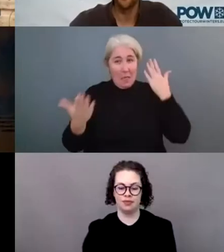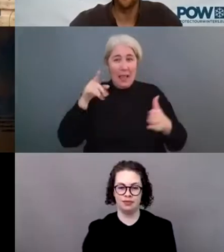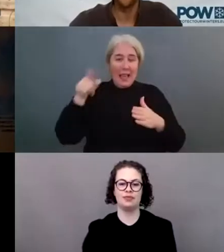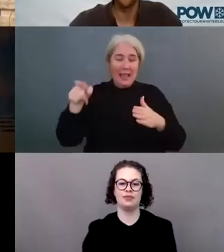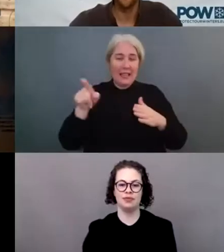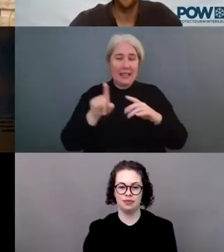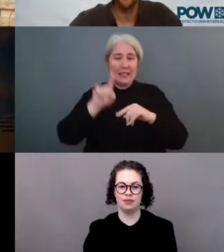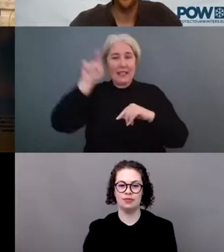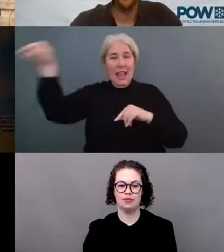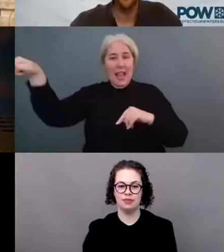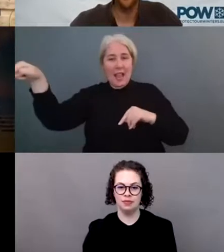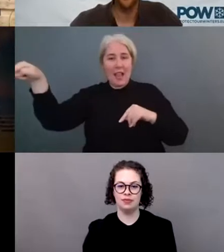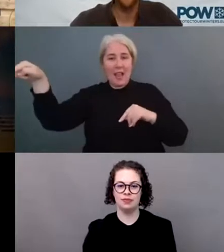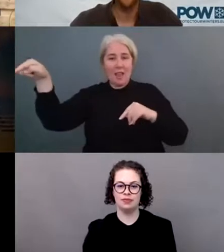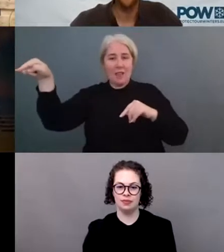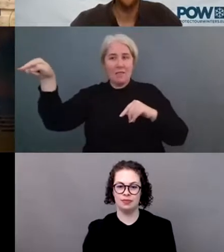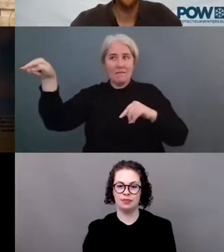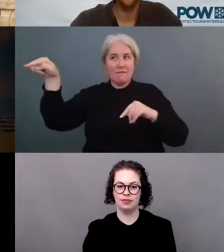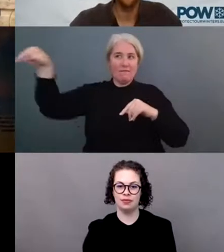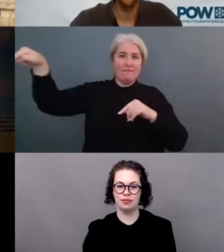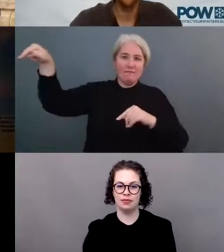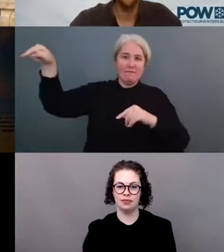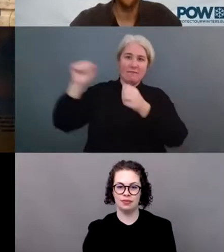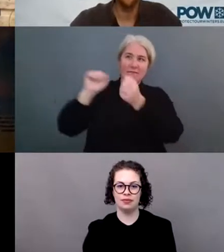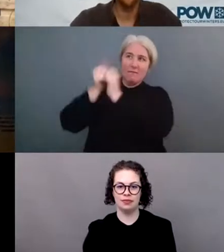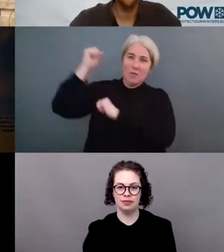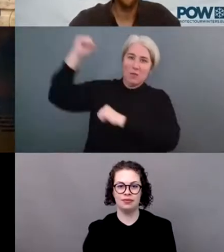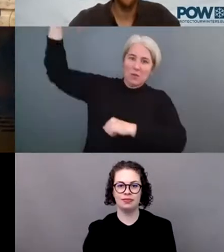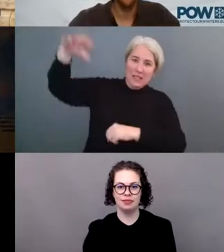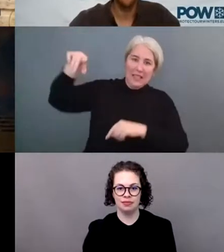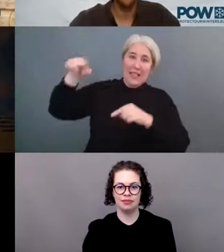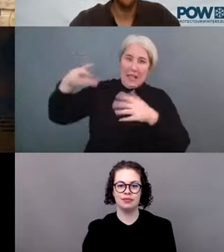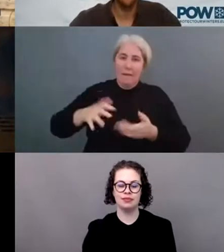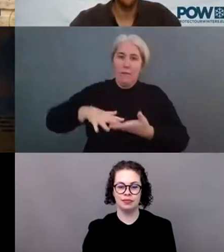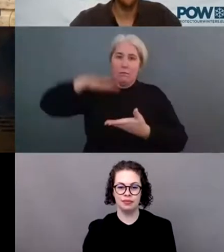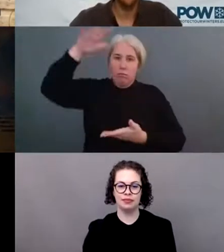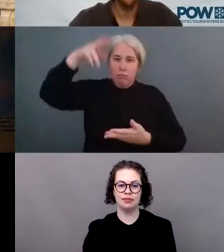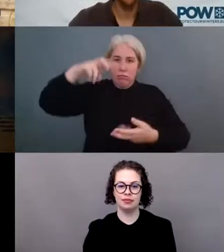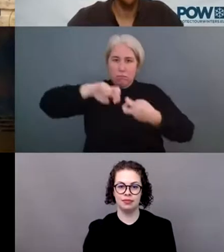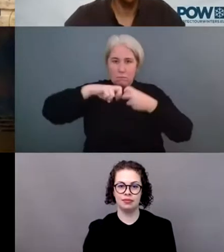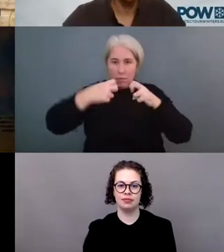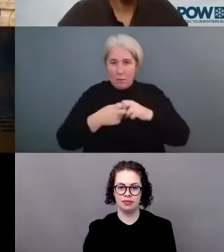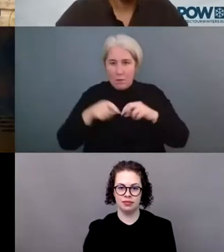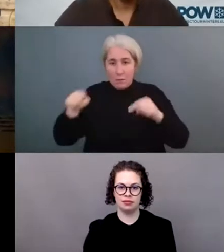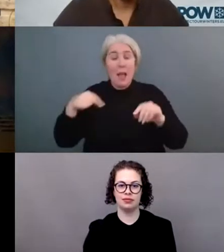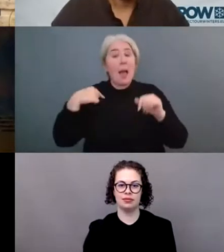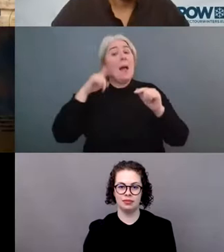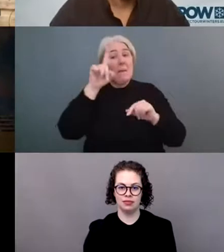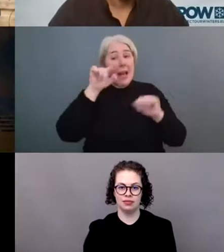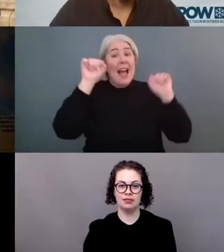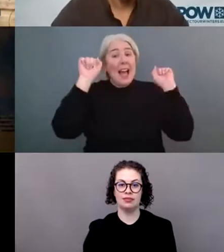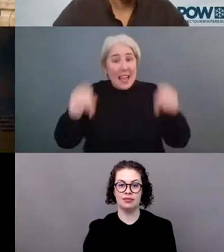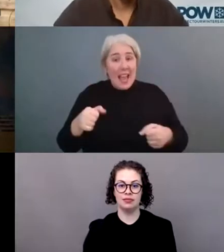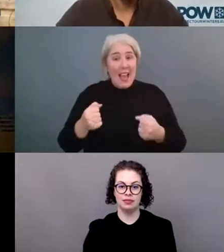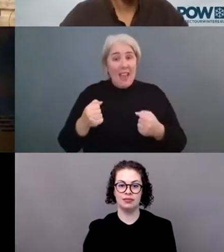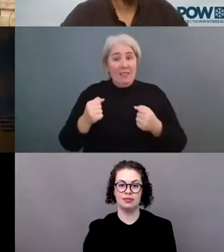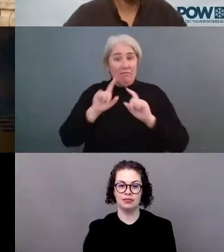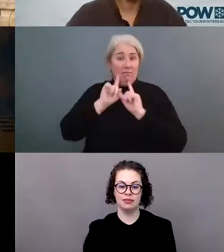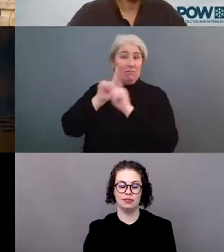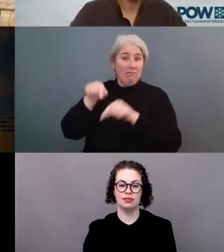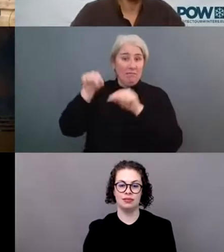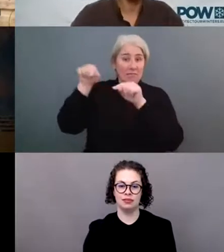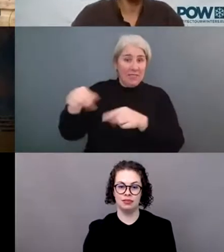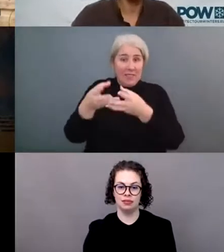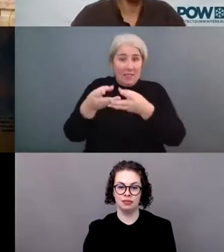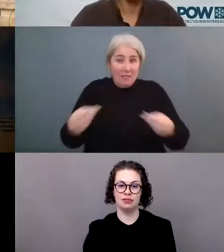it creates a huge, huge problem. And there are there are easy solutions to it. Yeah. And also for for winter and